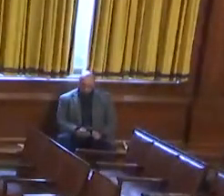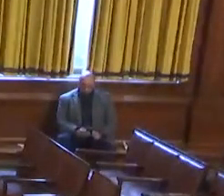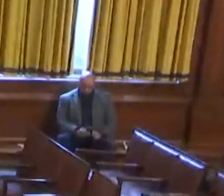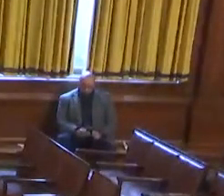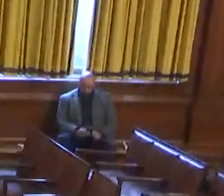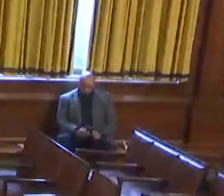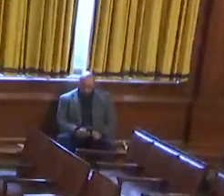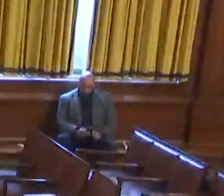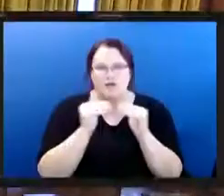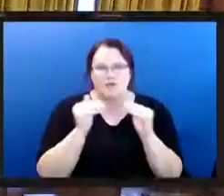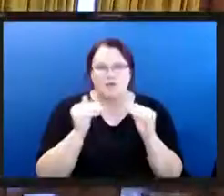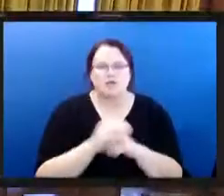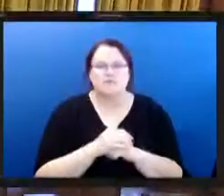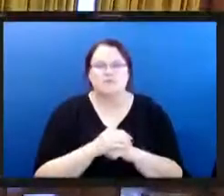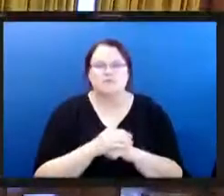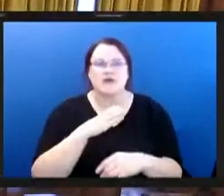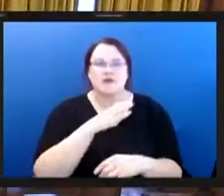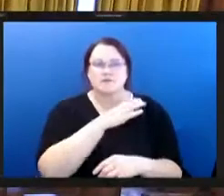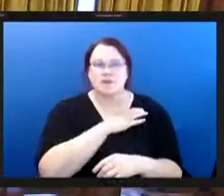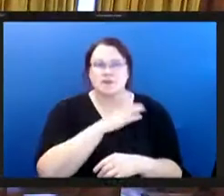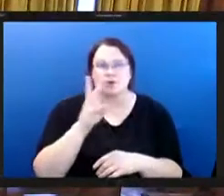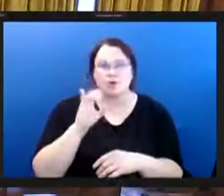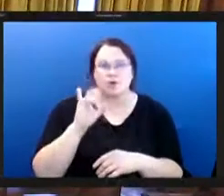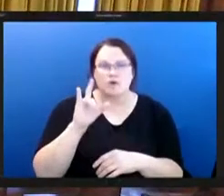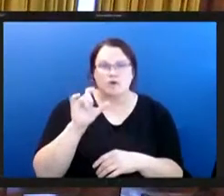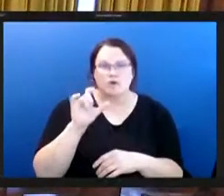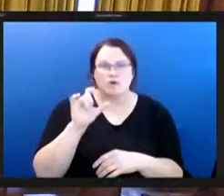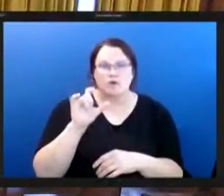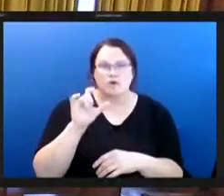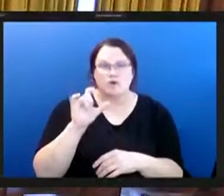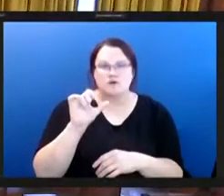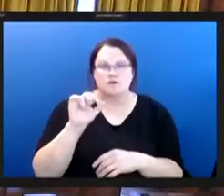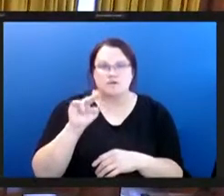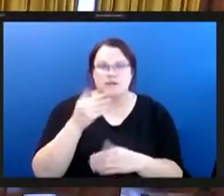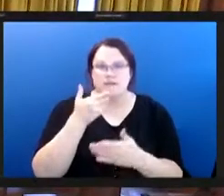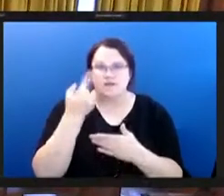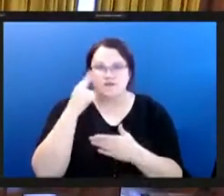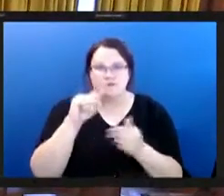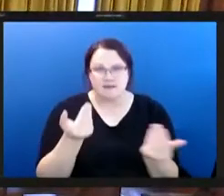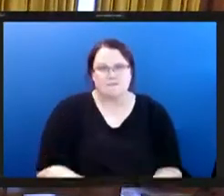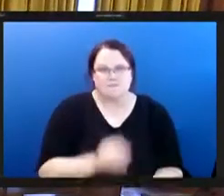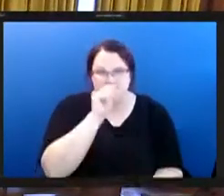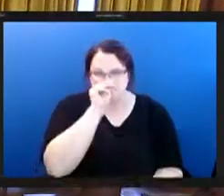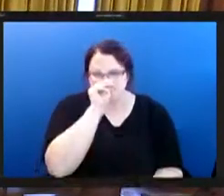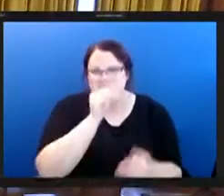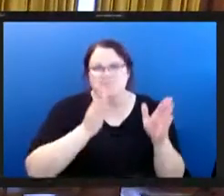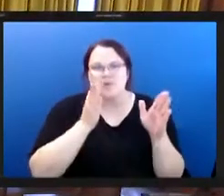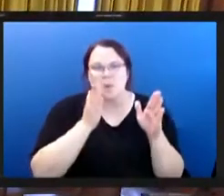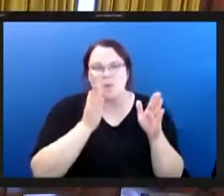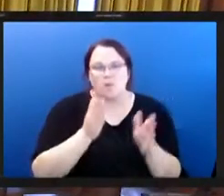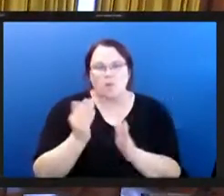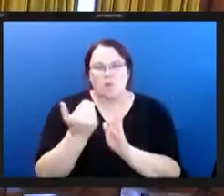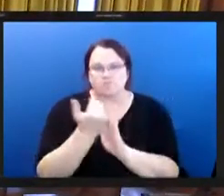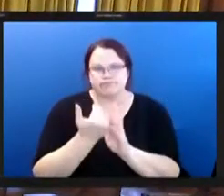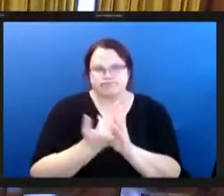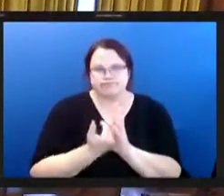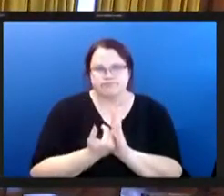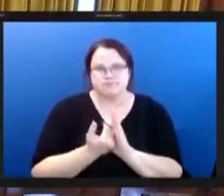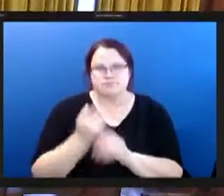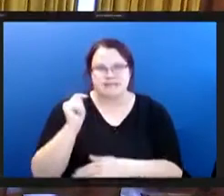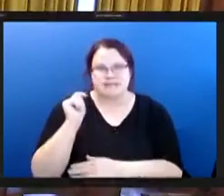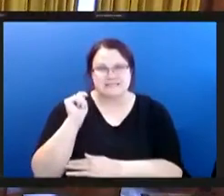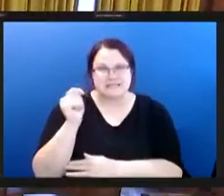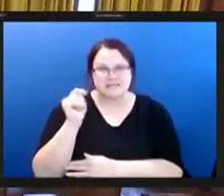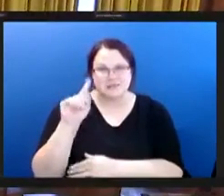councilmember wilson thank you for being here um and our order of business will be testimony first from our